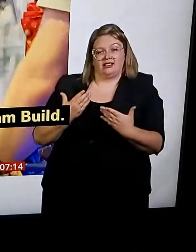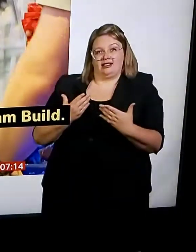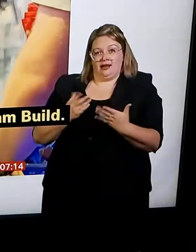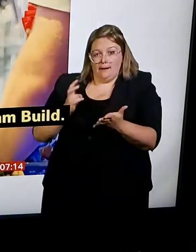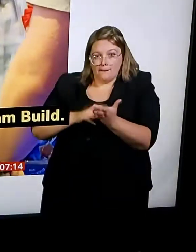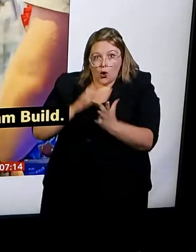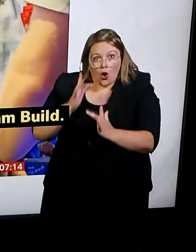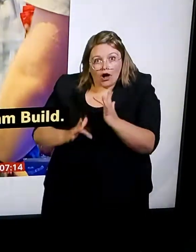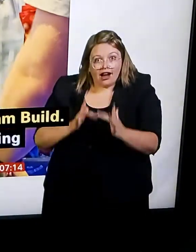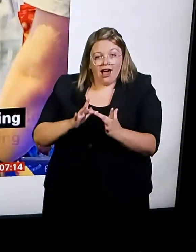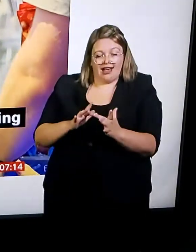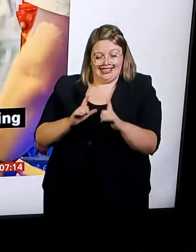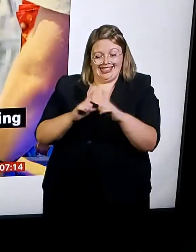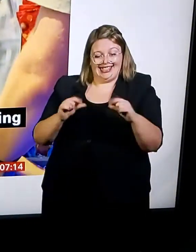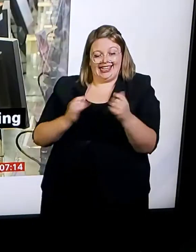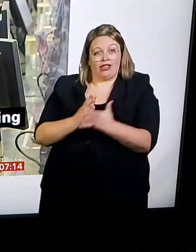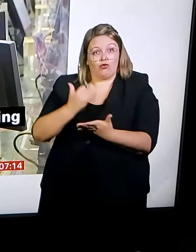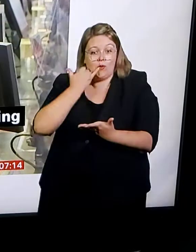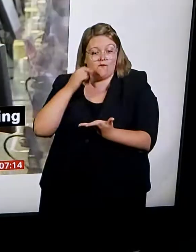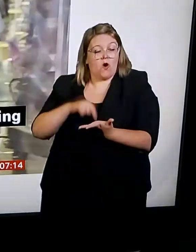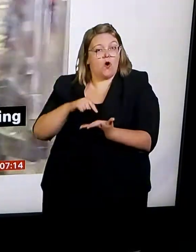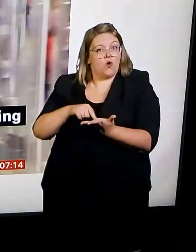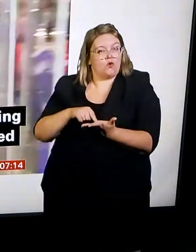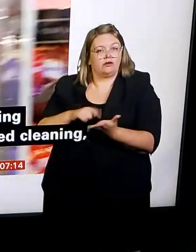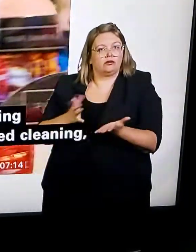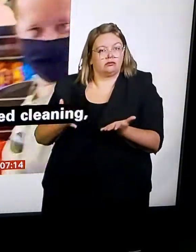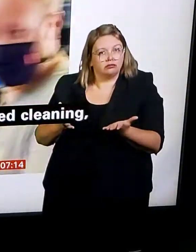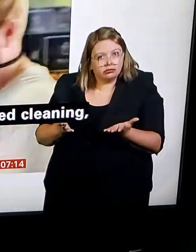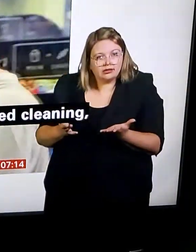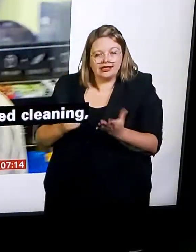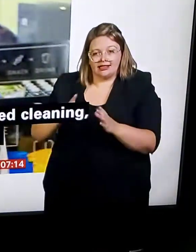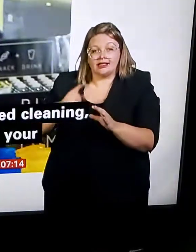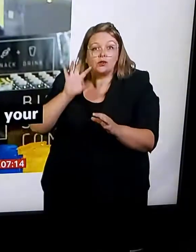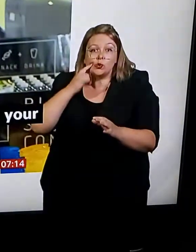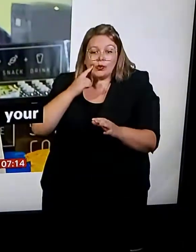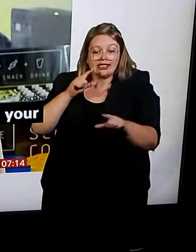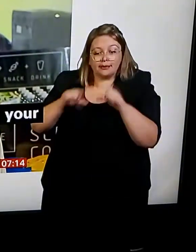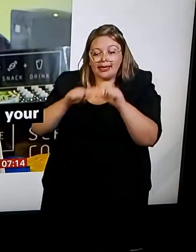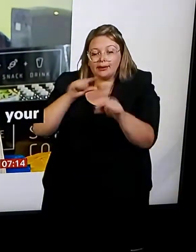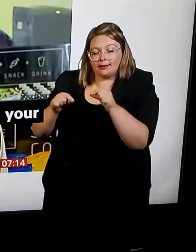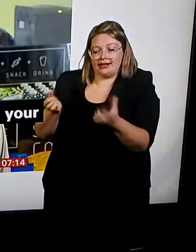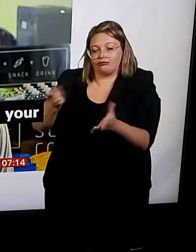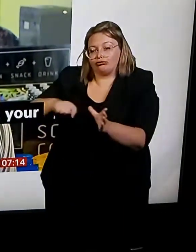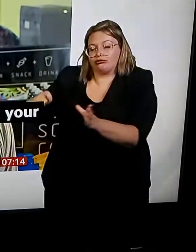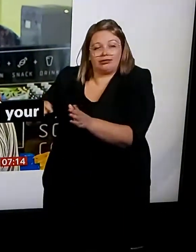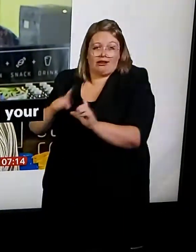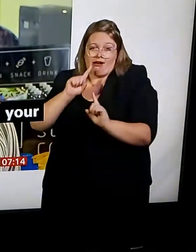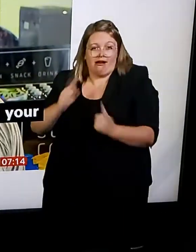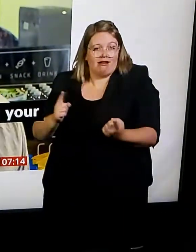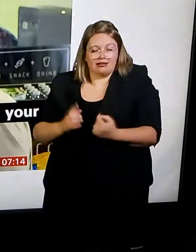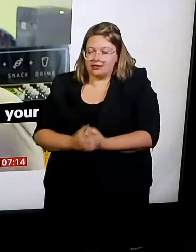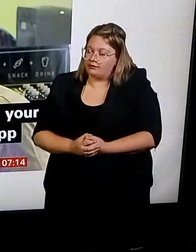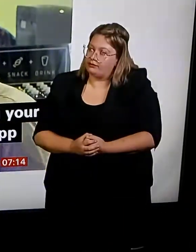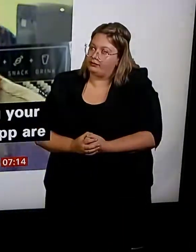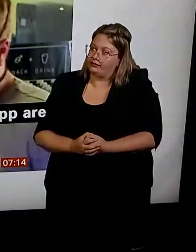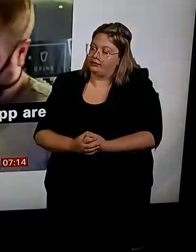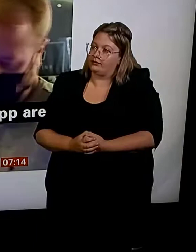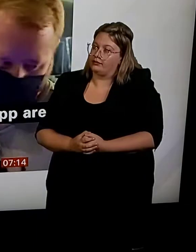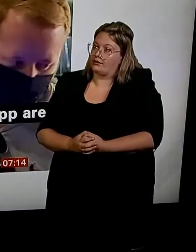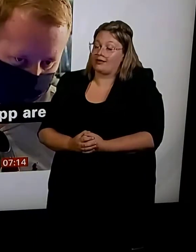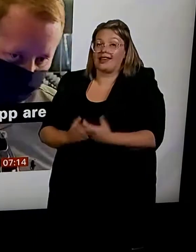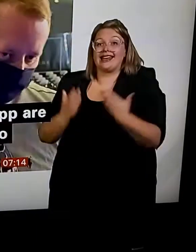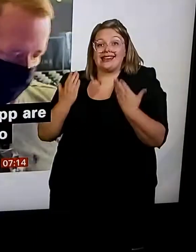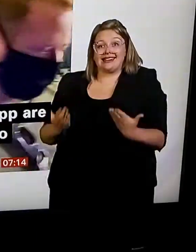whether the storm has been particularly difficult. When the Australians decided to put limitations on the number of people